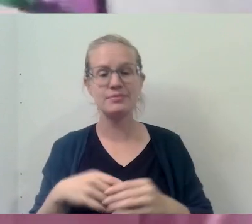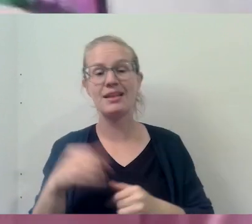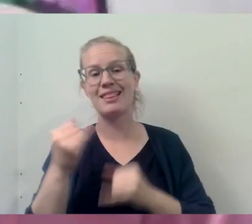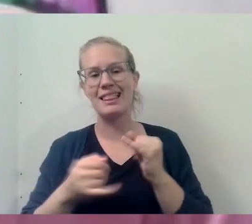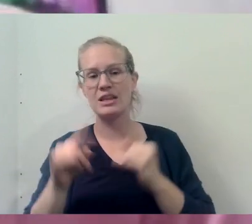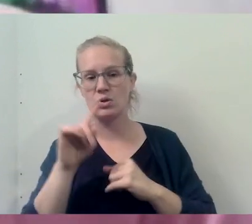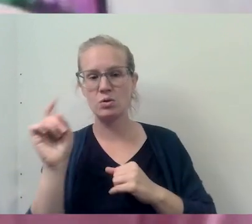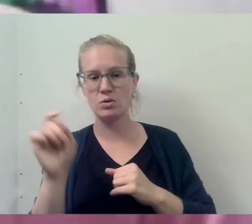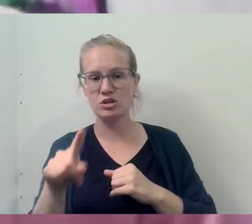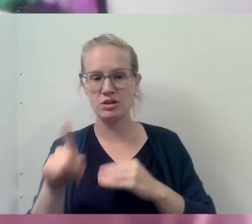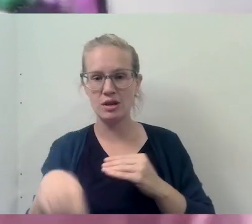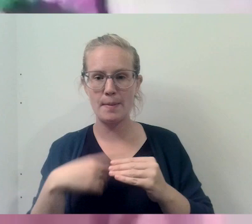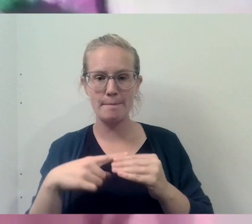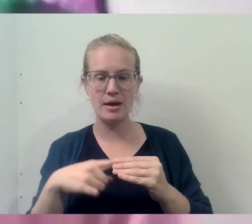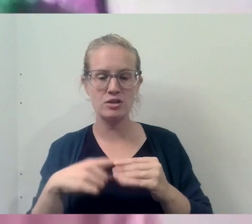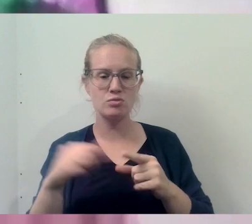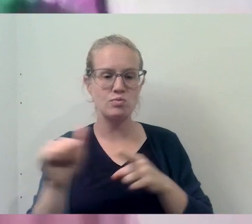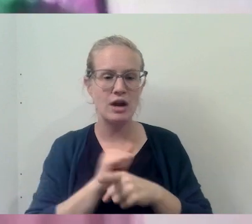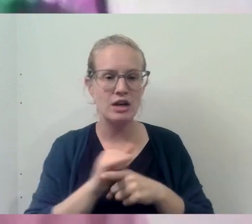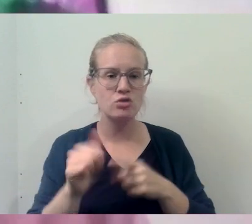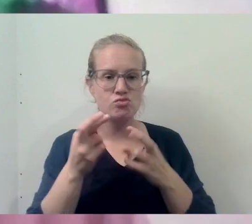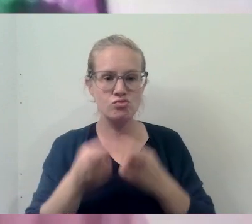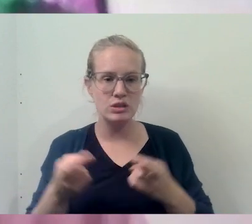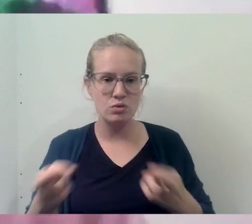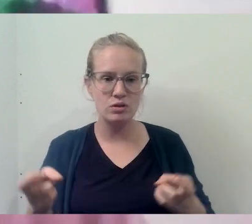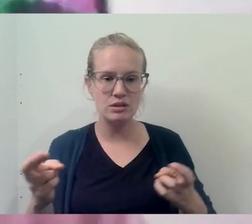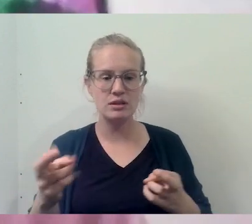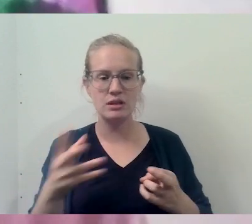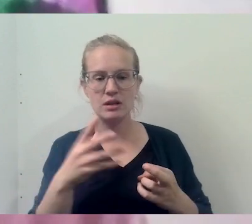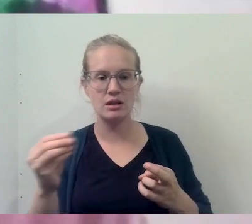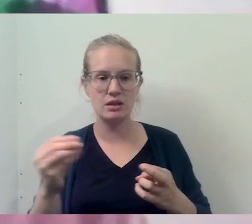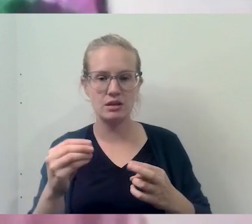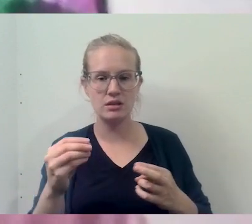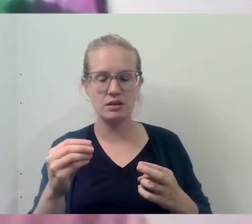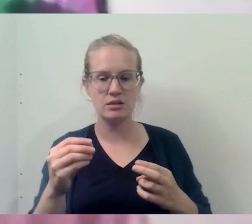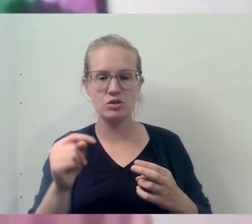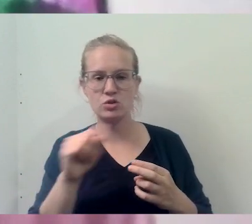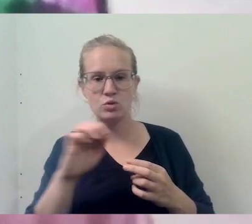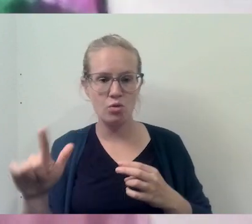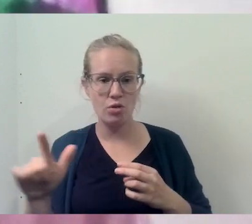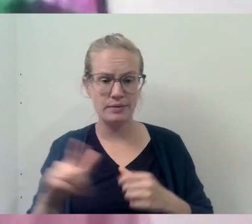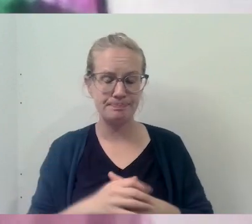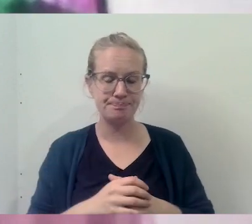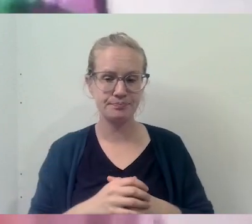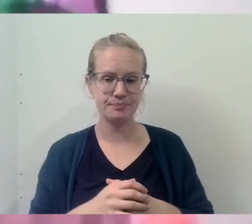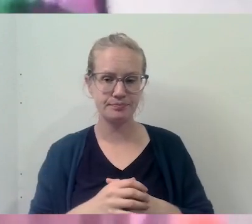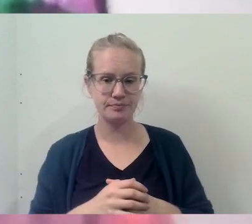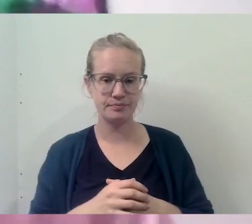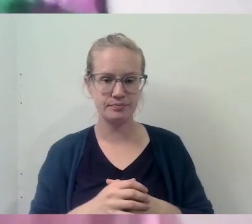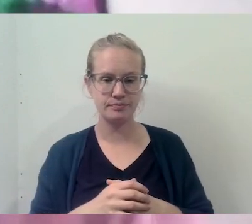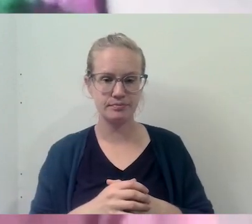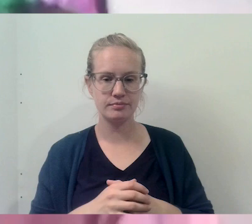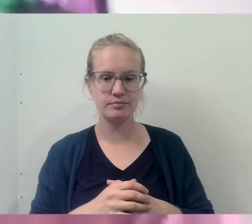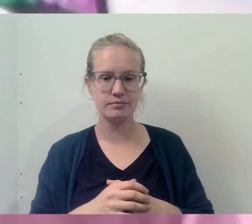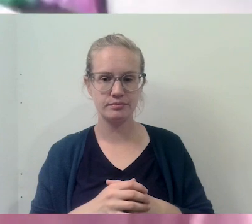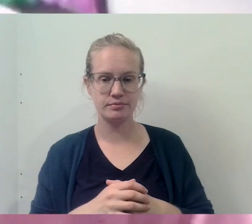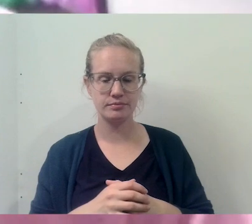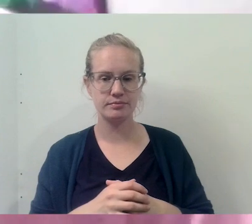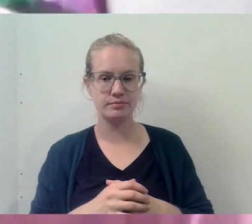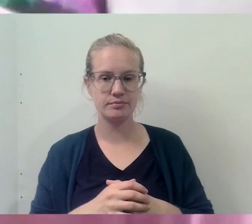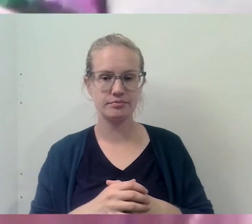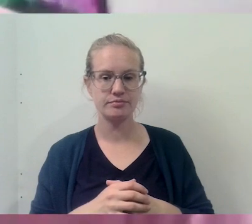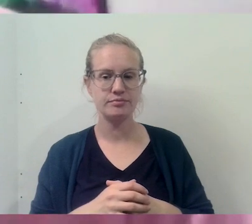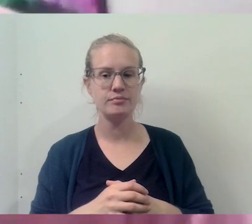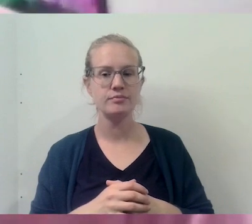question here is about some practical resources and tools. Okay. So, and if you could direct your, your